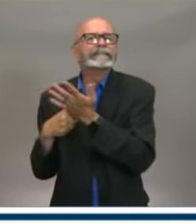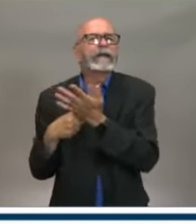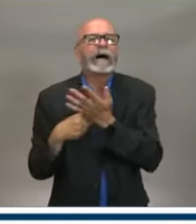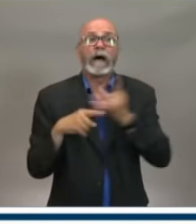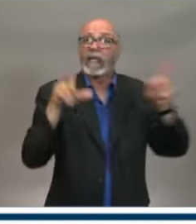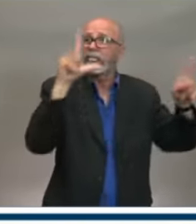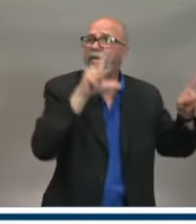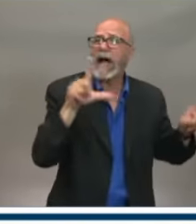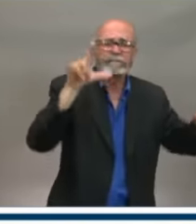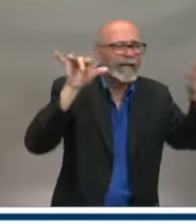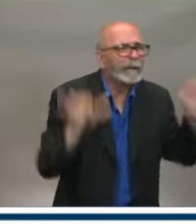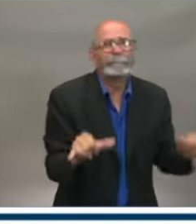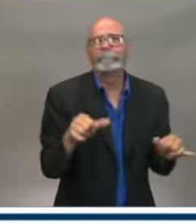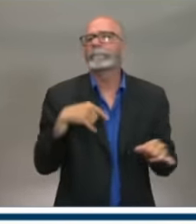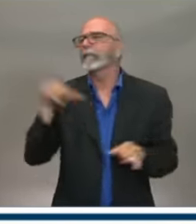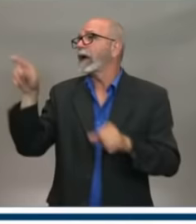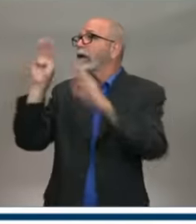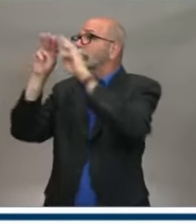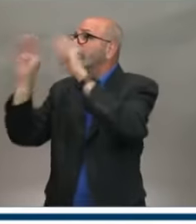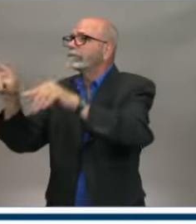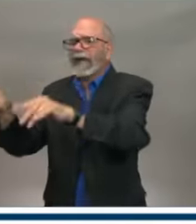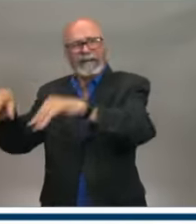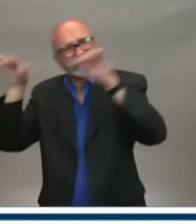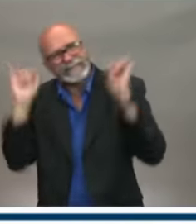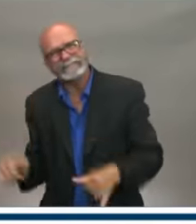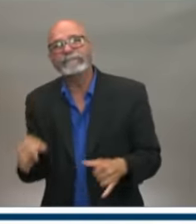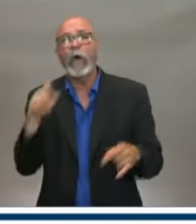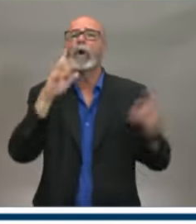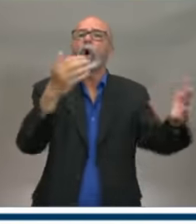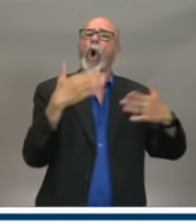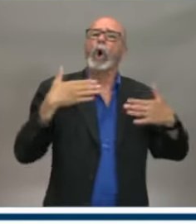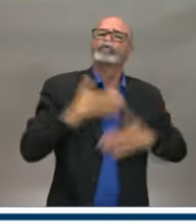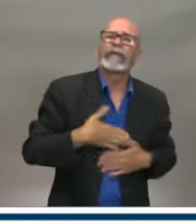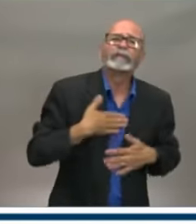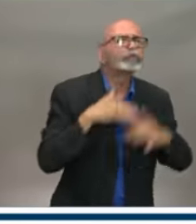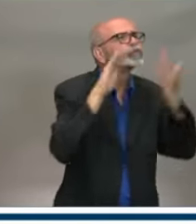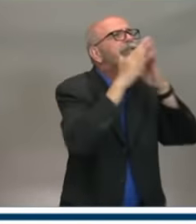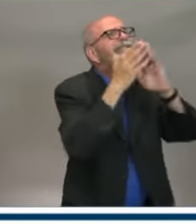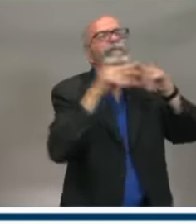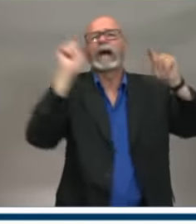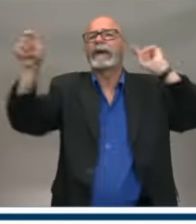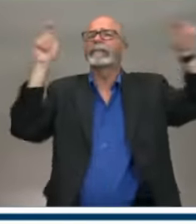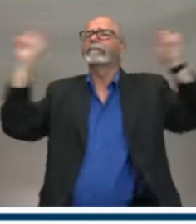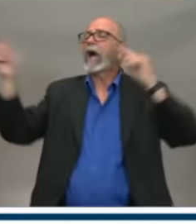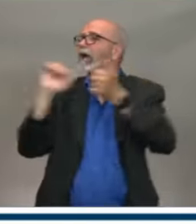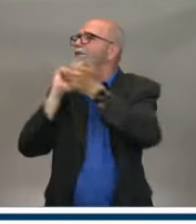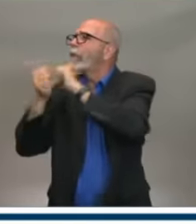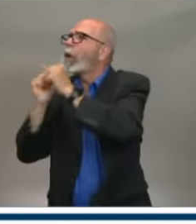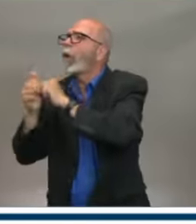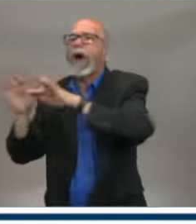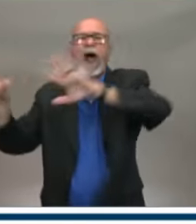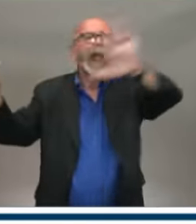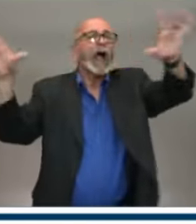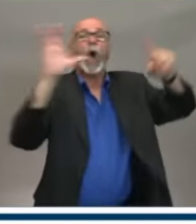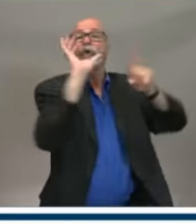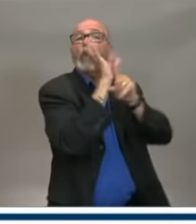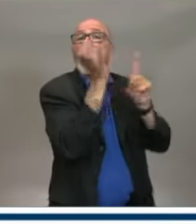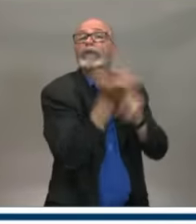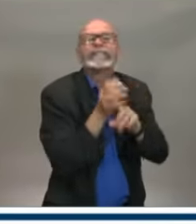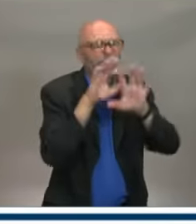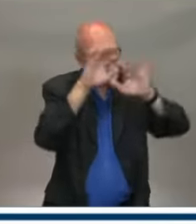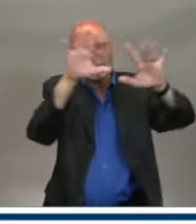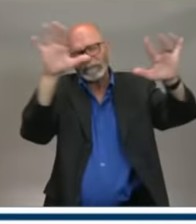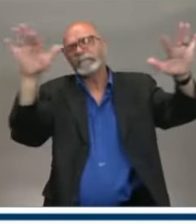Cultures, and Heritage, with the sport community, with the recreation community, with our kind of cultural community. So there's a lot of ongoing